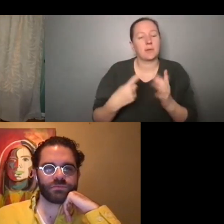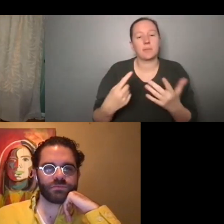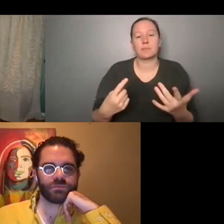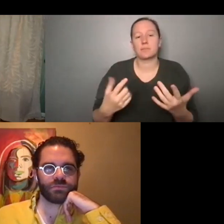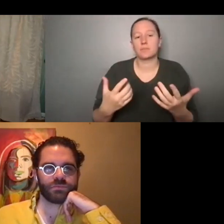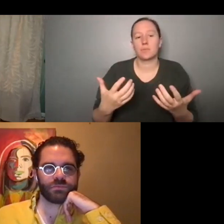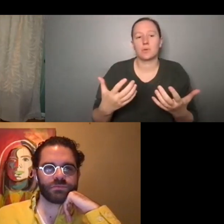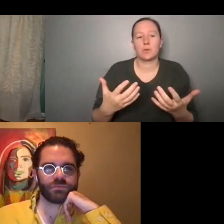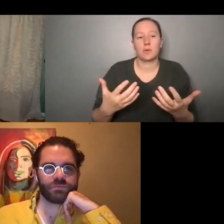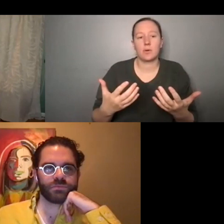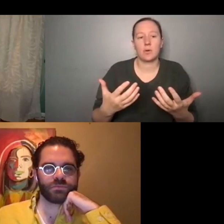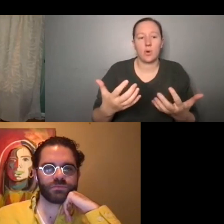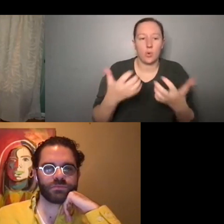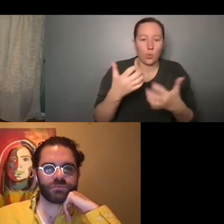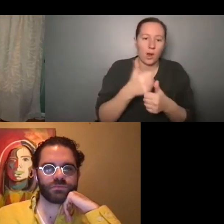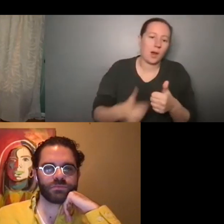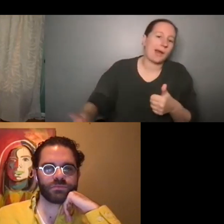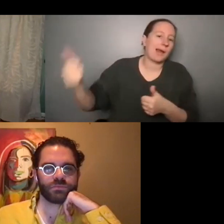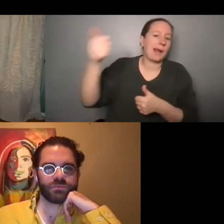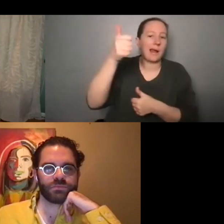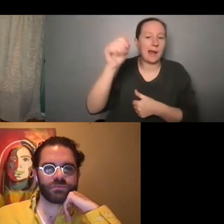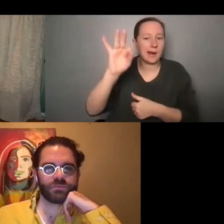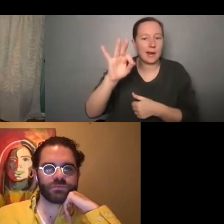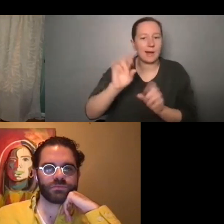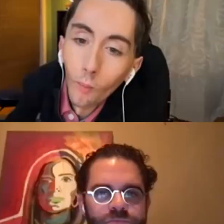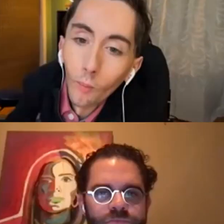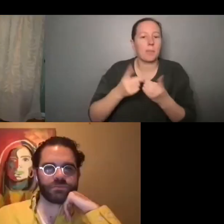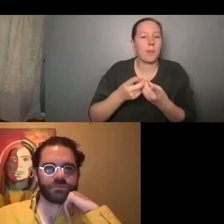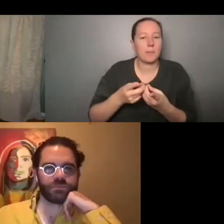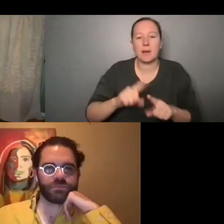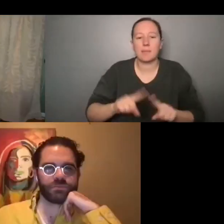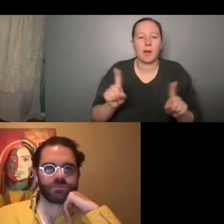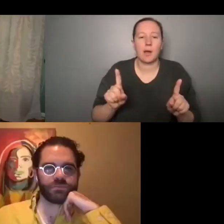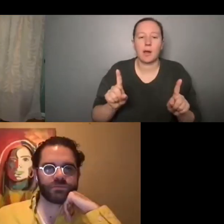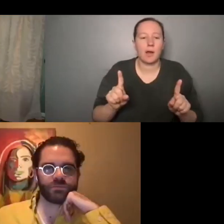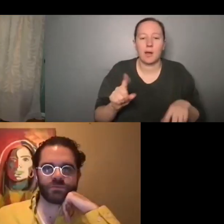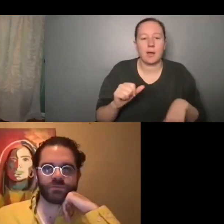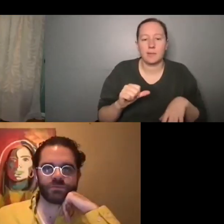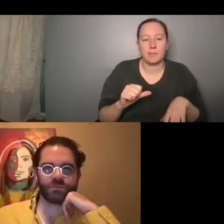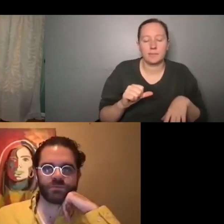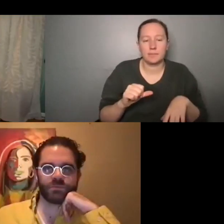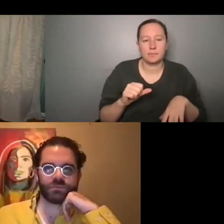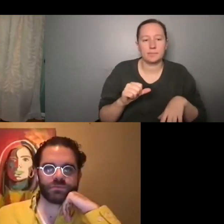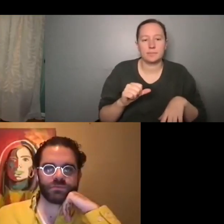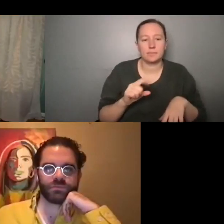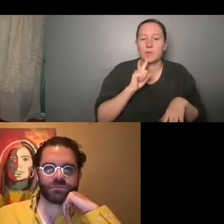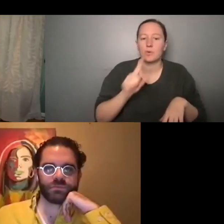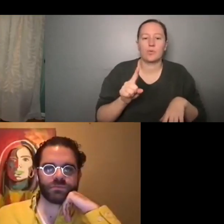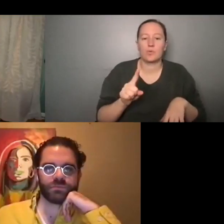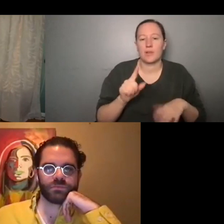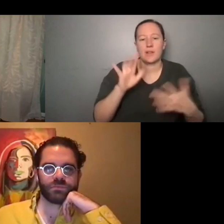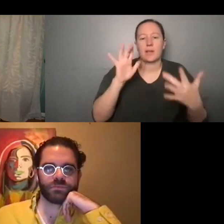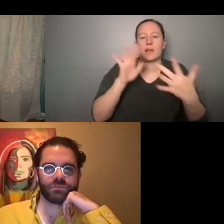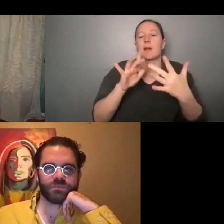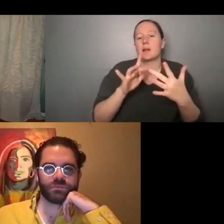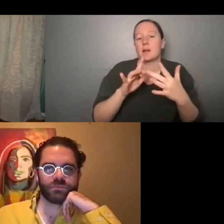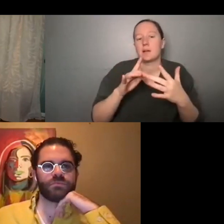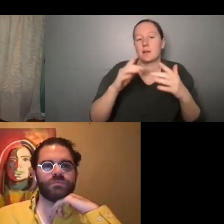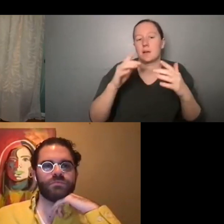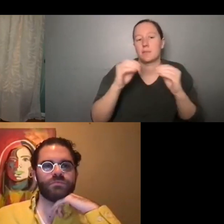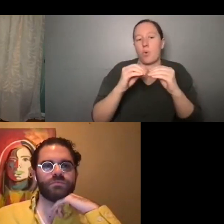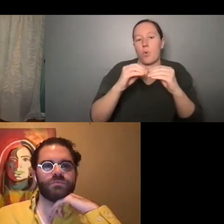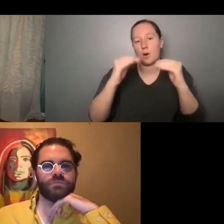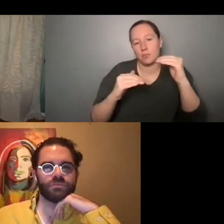to talk to the head of this department. I want to talk to the head of this, but so often, um, it's really reaching out to the more junior